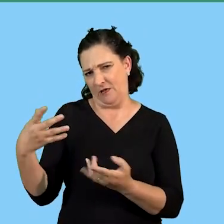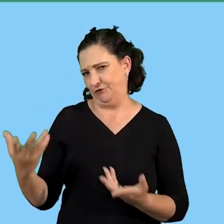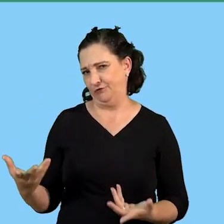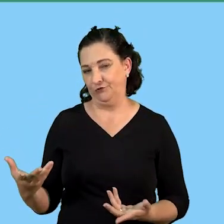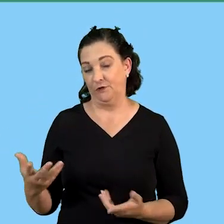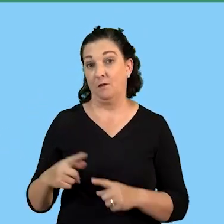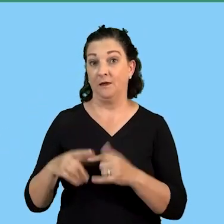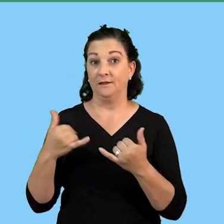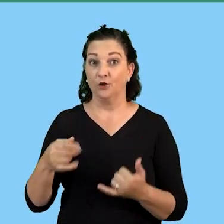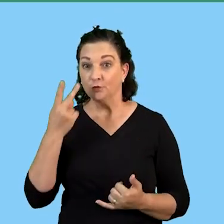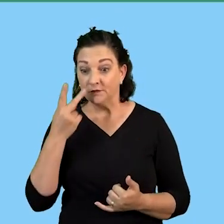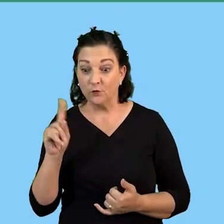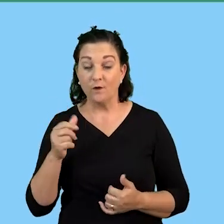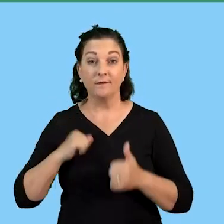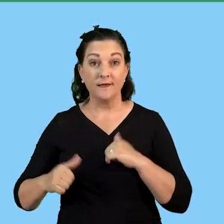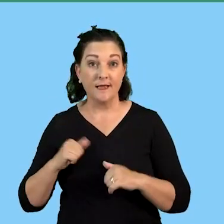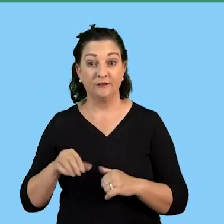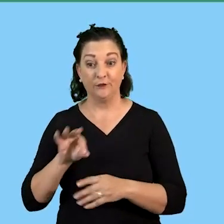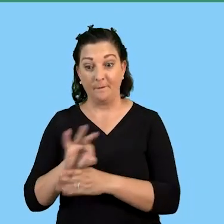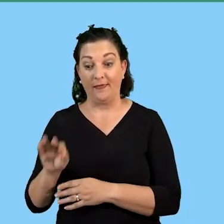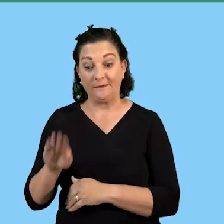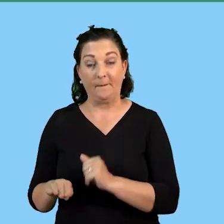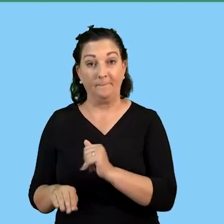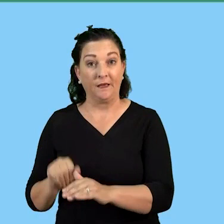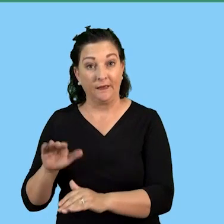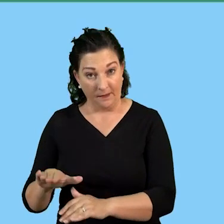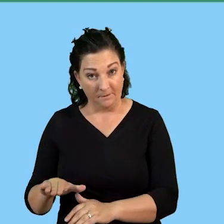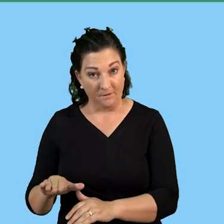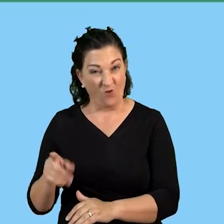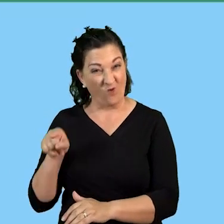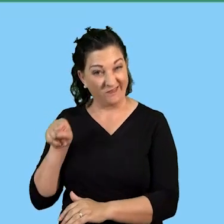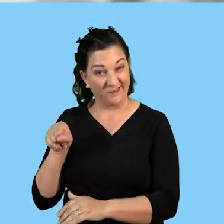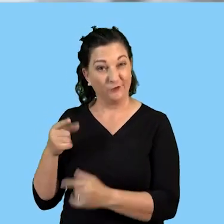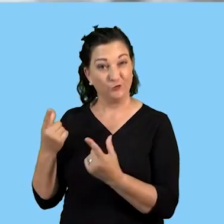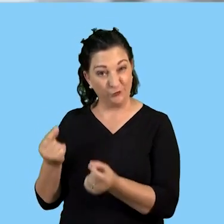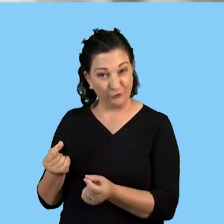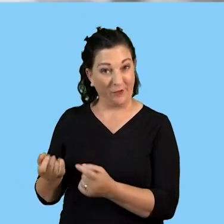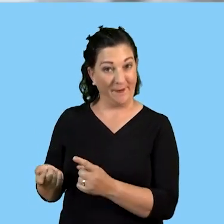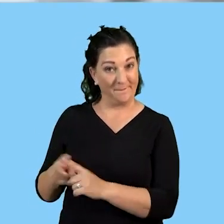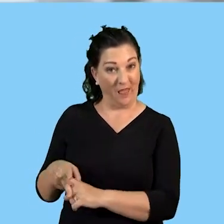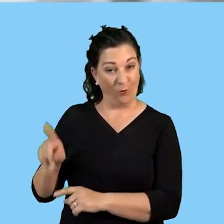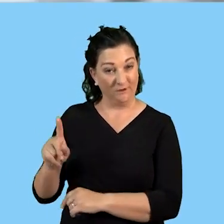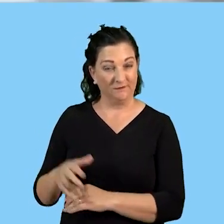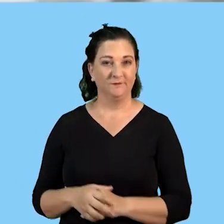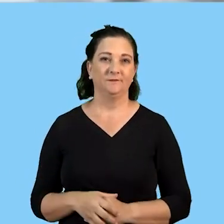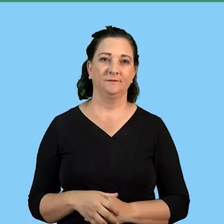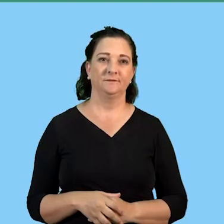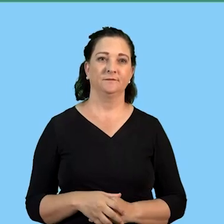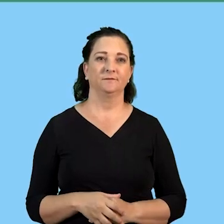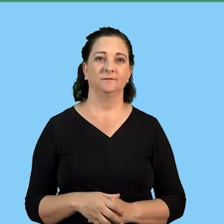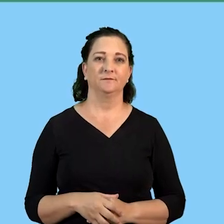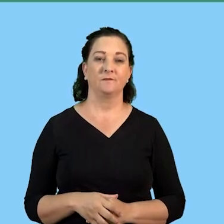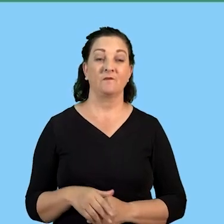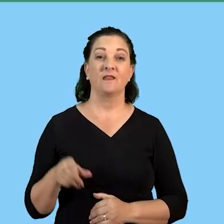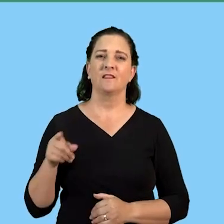are looking for action planning steps that were applied by mc construction they